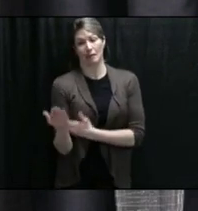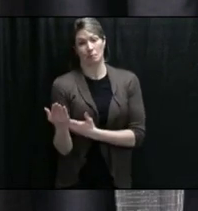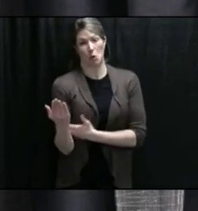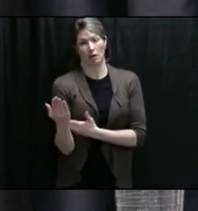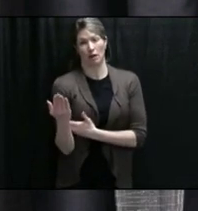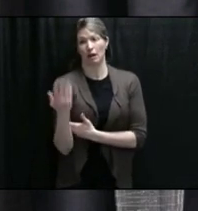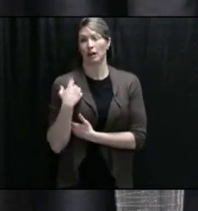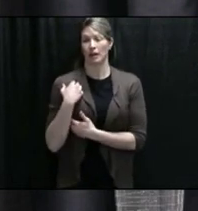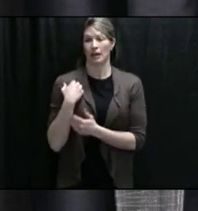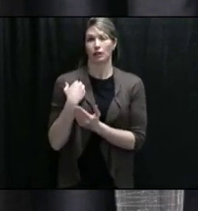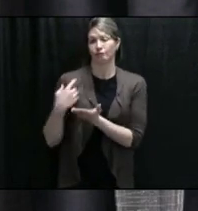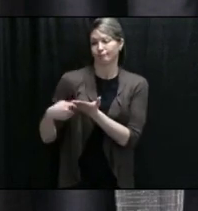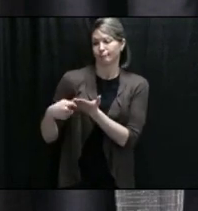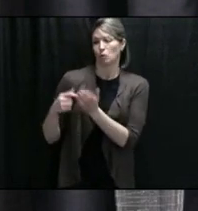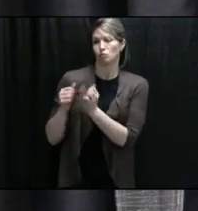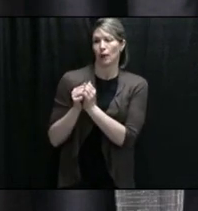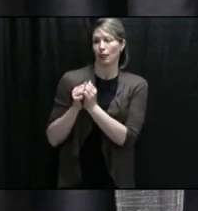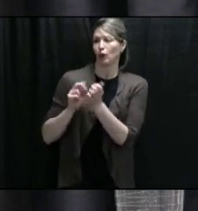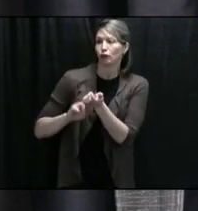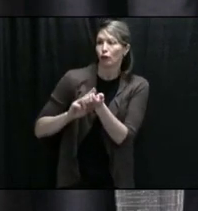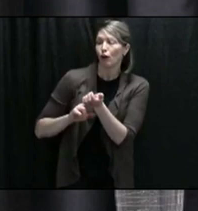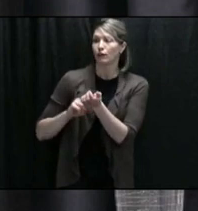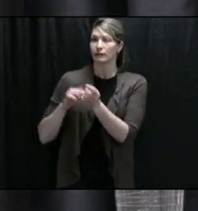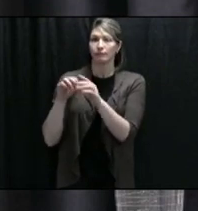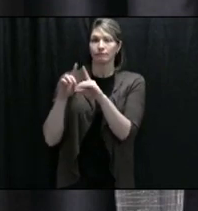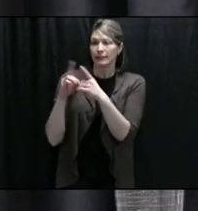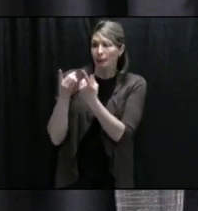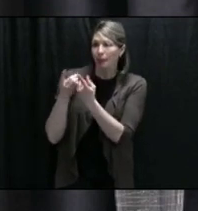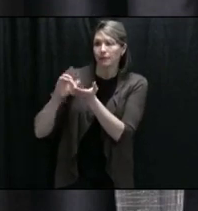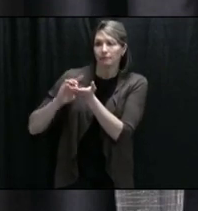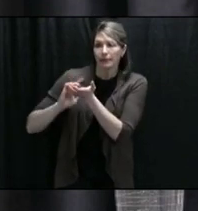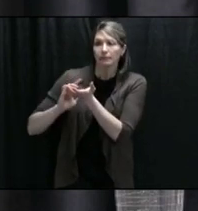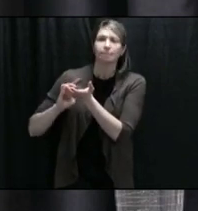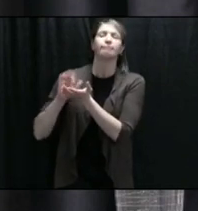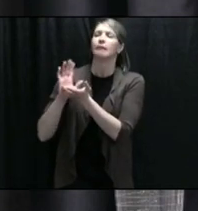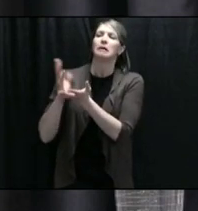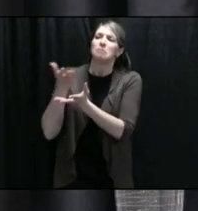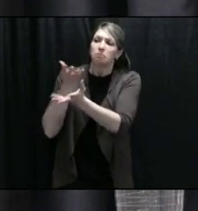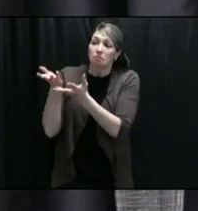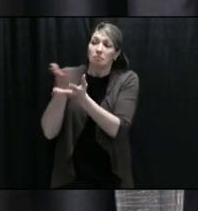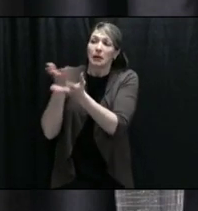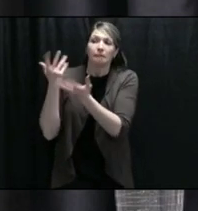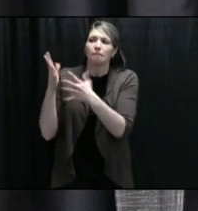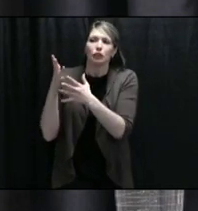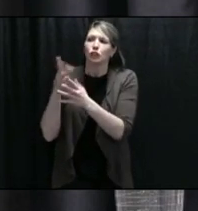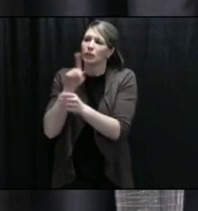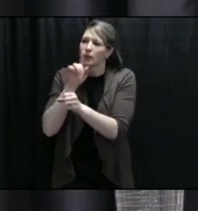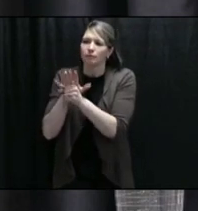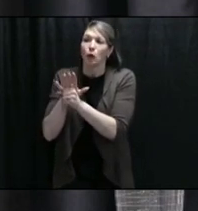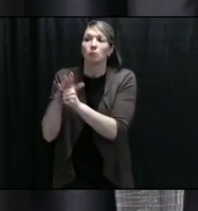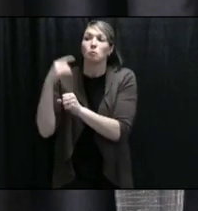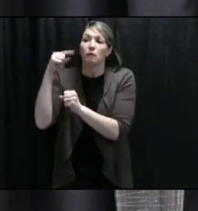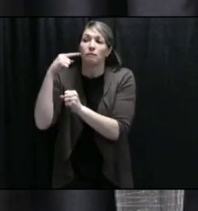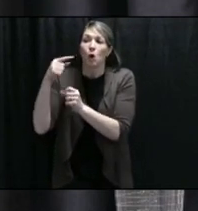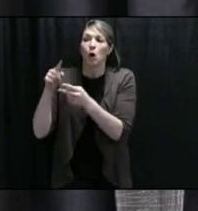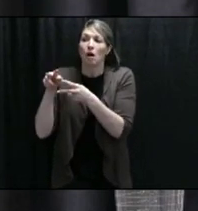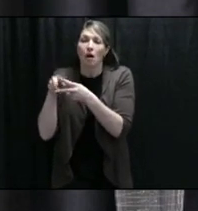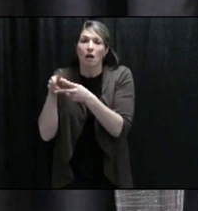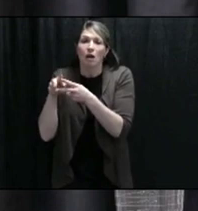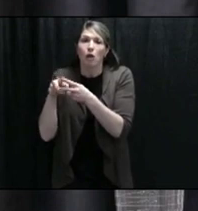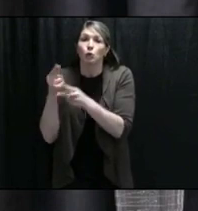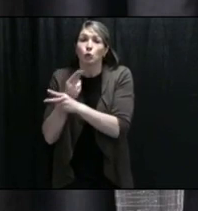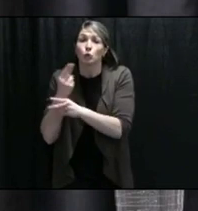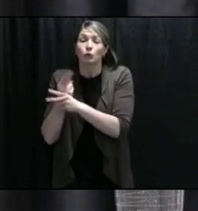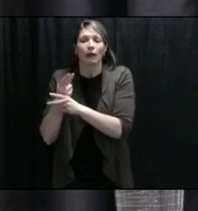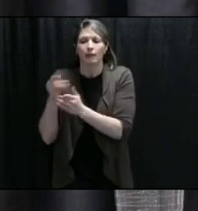that will allow us to put that issue to bed and look at some other ones in terms of how to